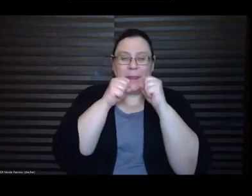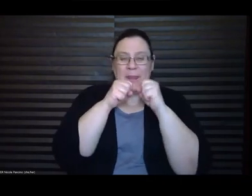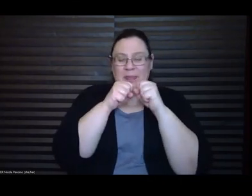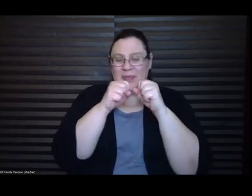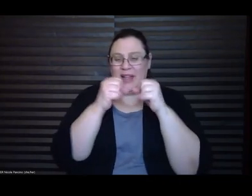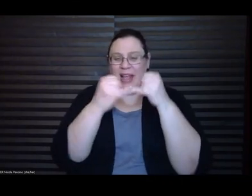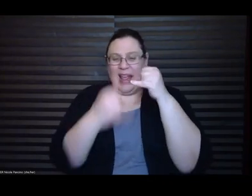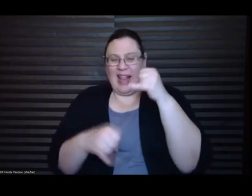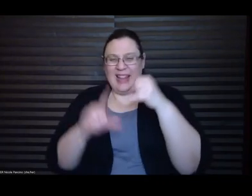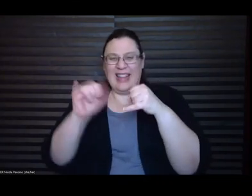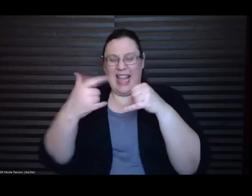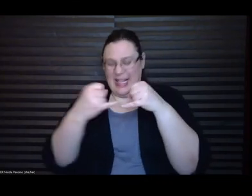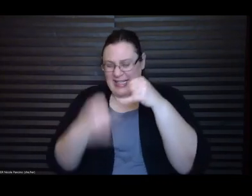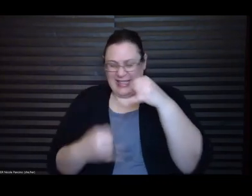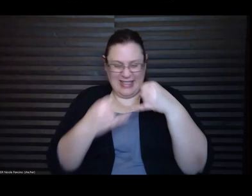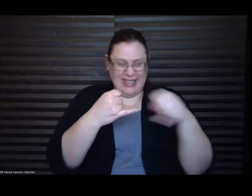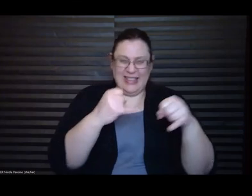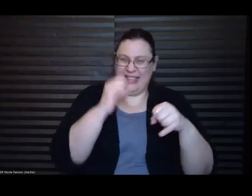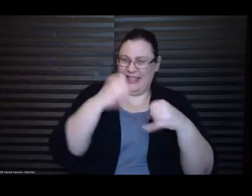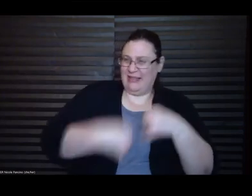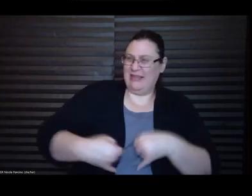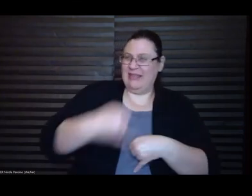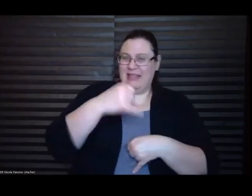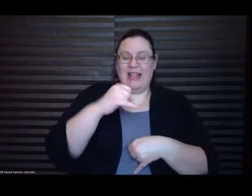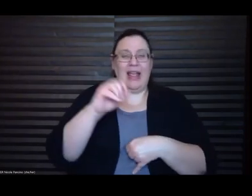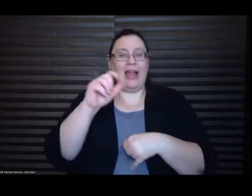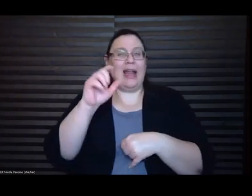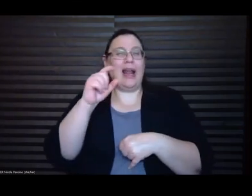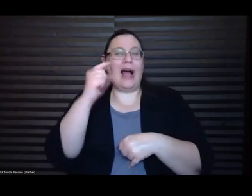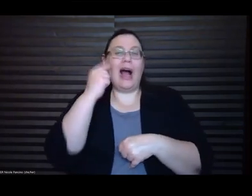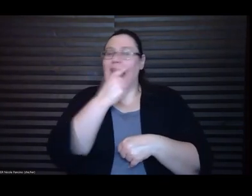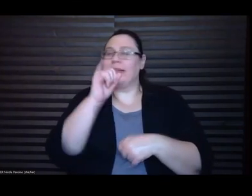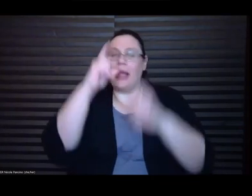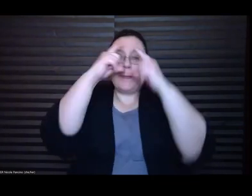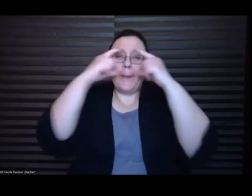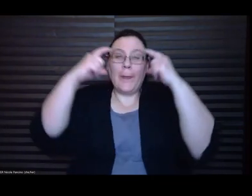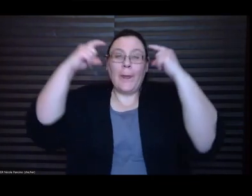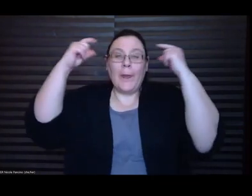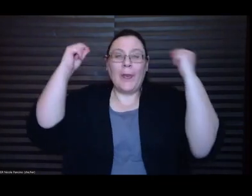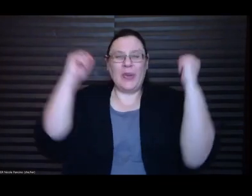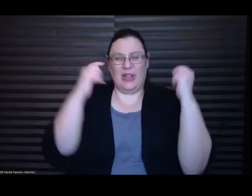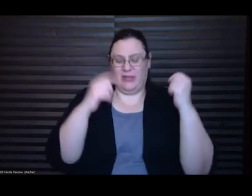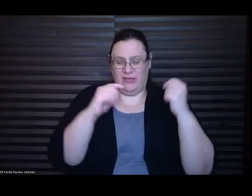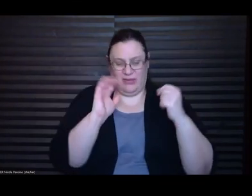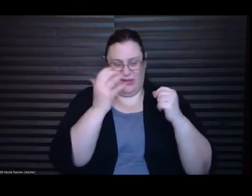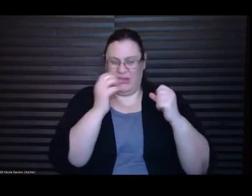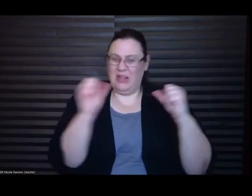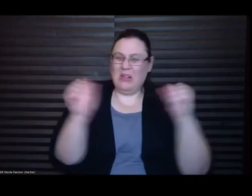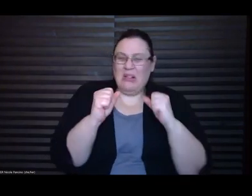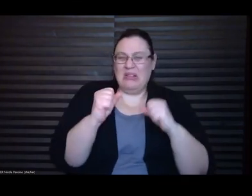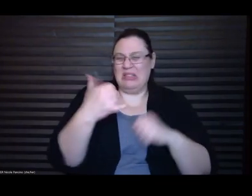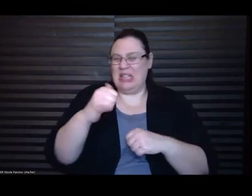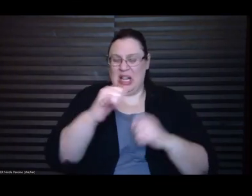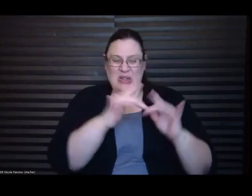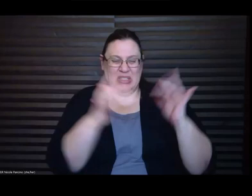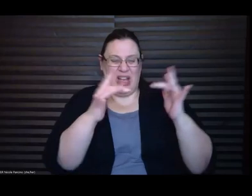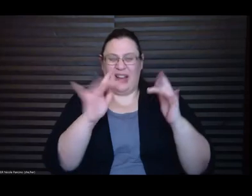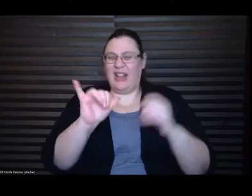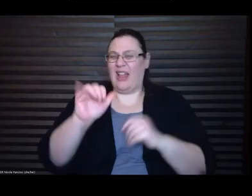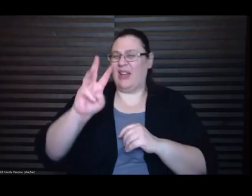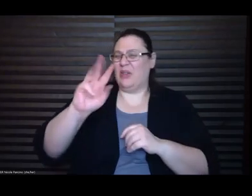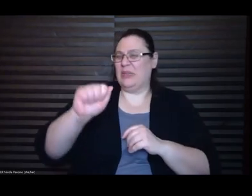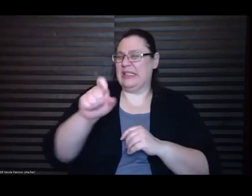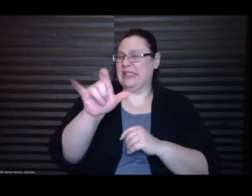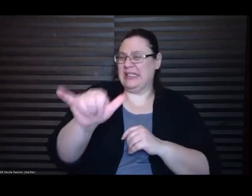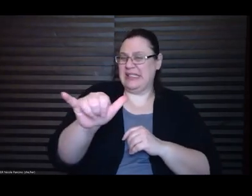Everything looked yellow and cold and shiny, as if dipped in wax. Say hello to your cuties, the technician had said, and